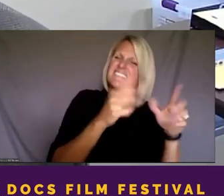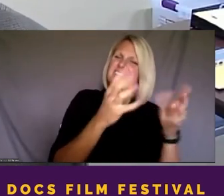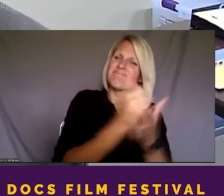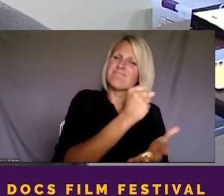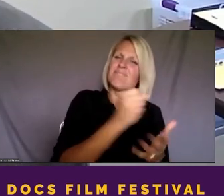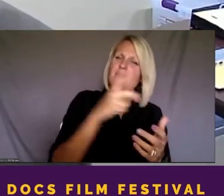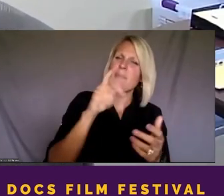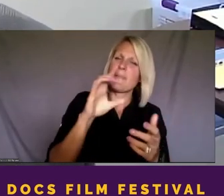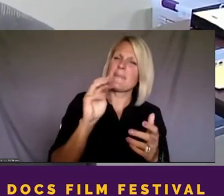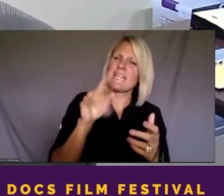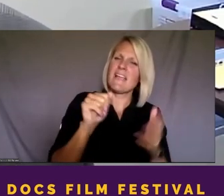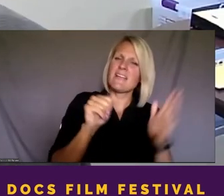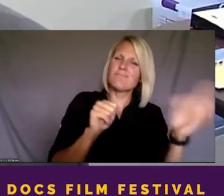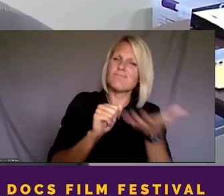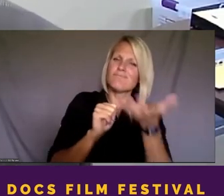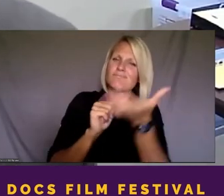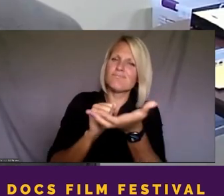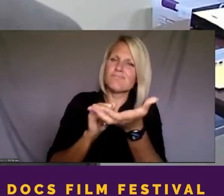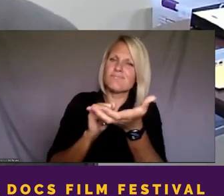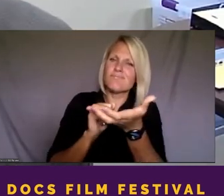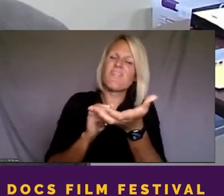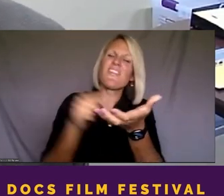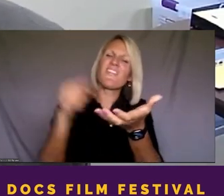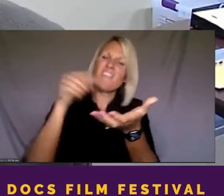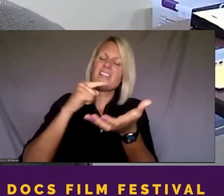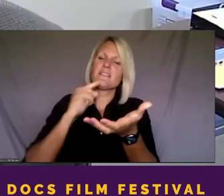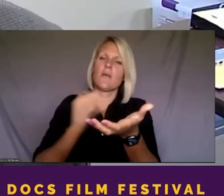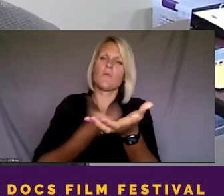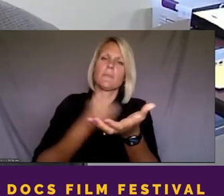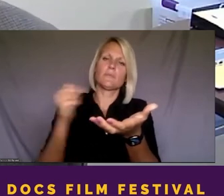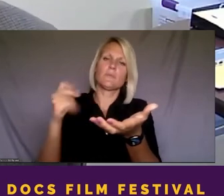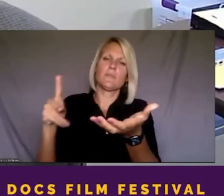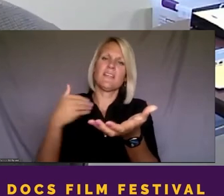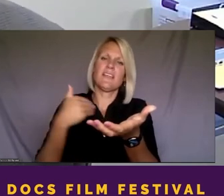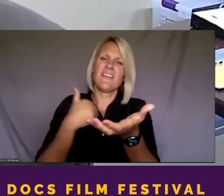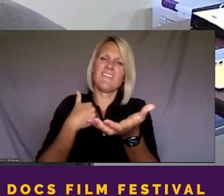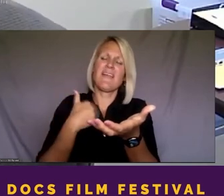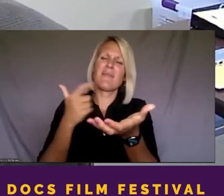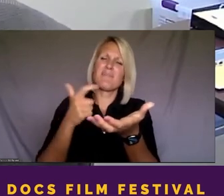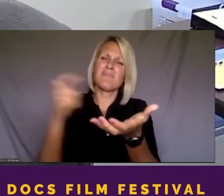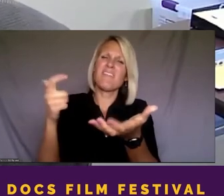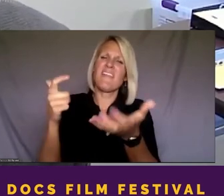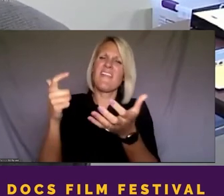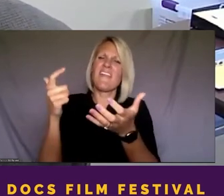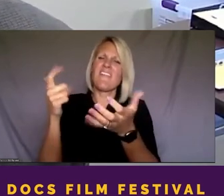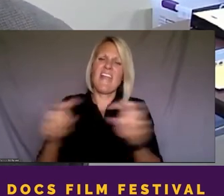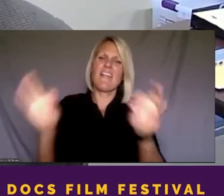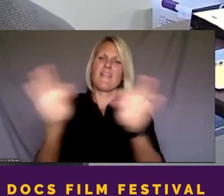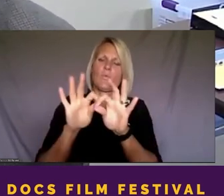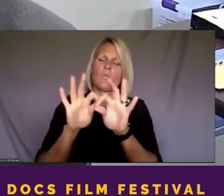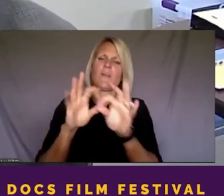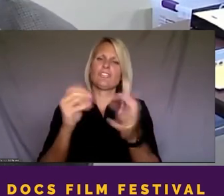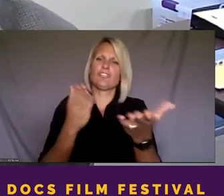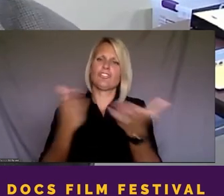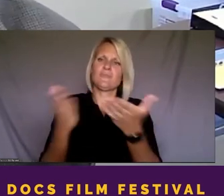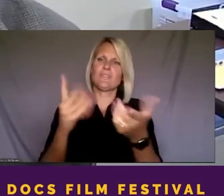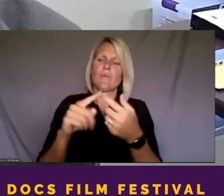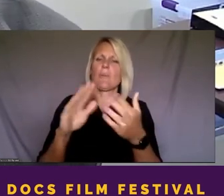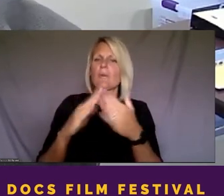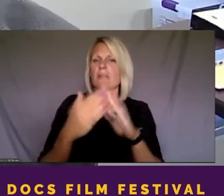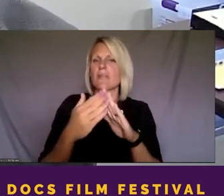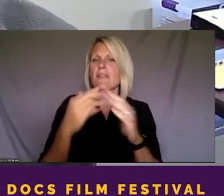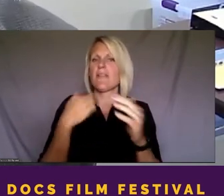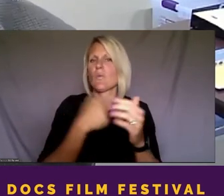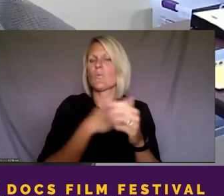in and it is the opportunity that we have to be of greater value and service to the communities, which we are privileged to be